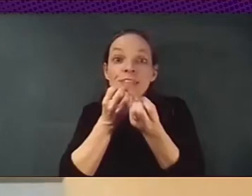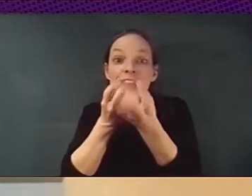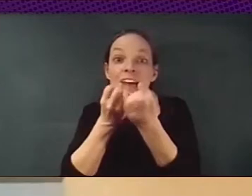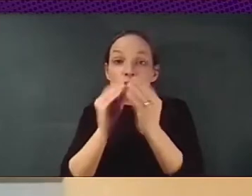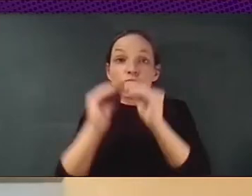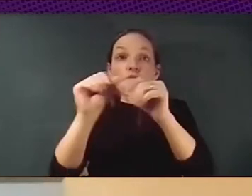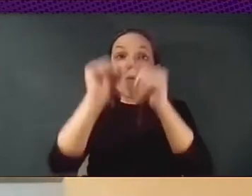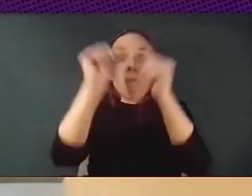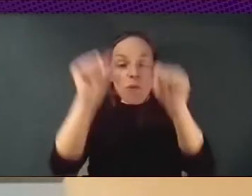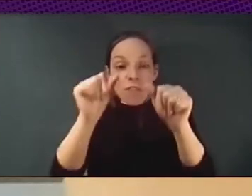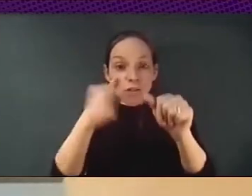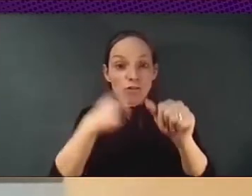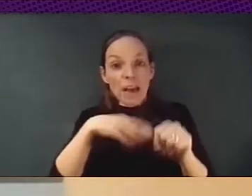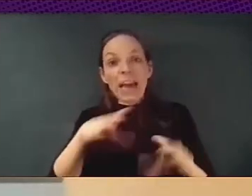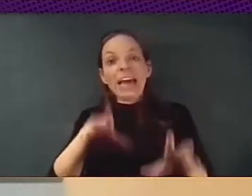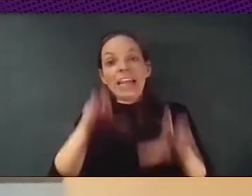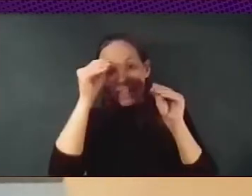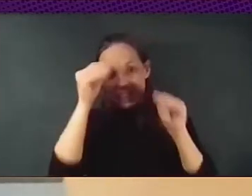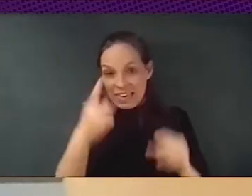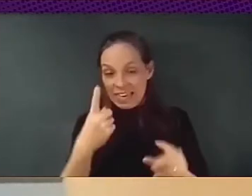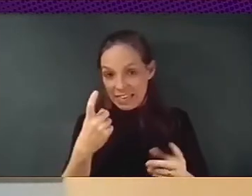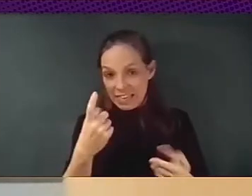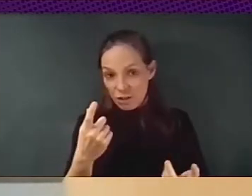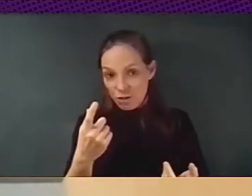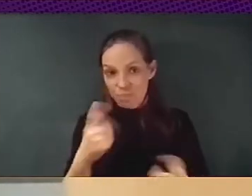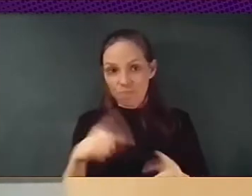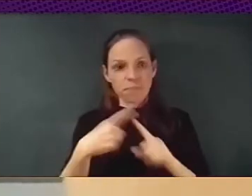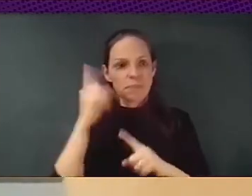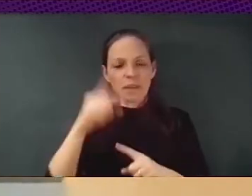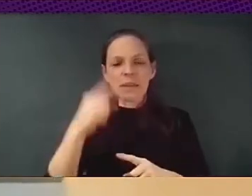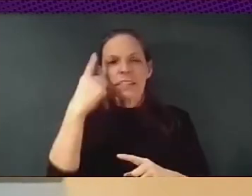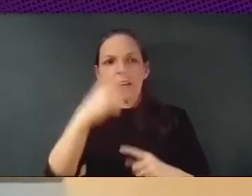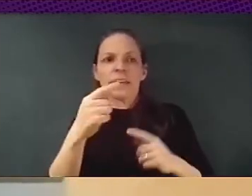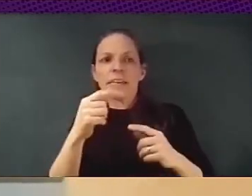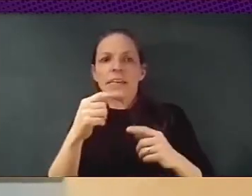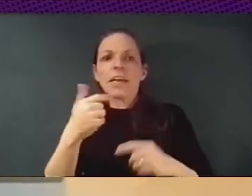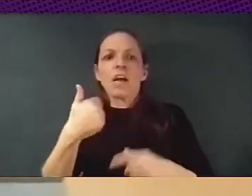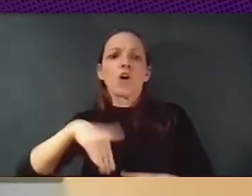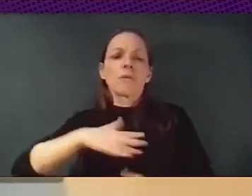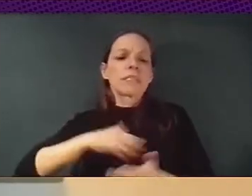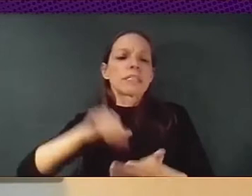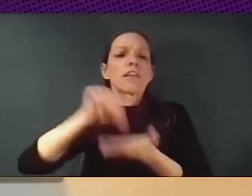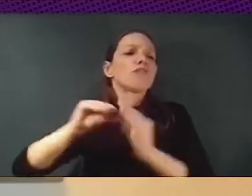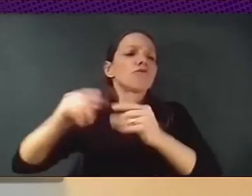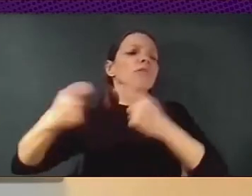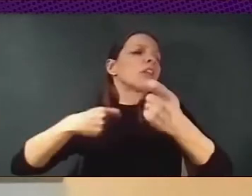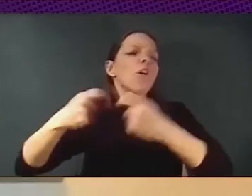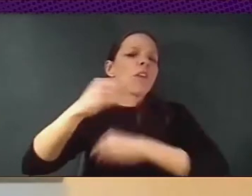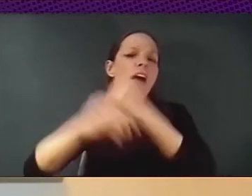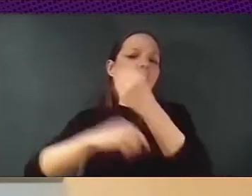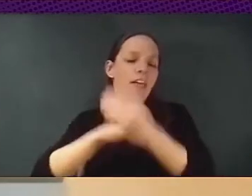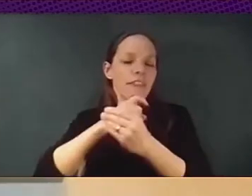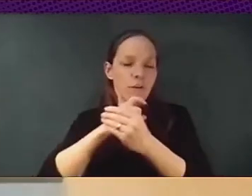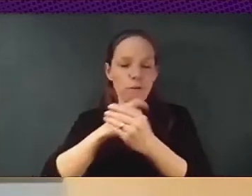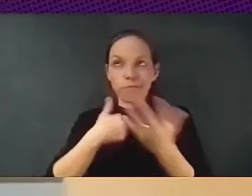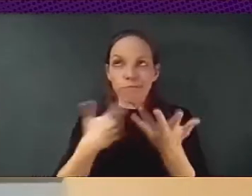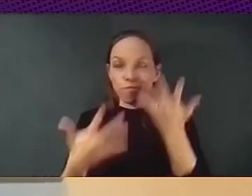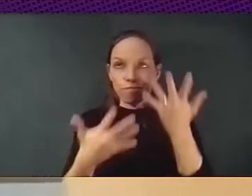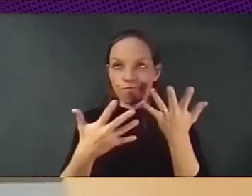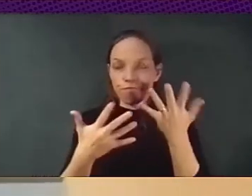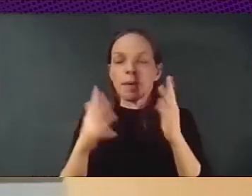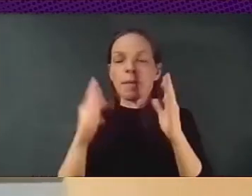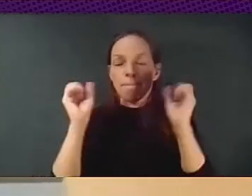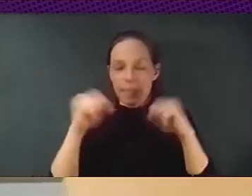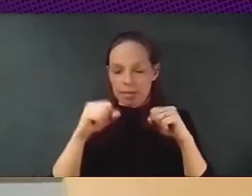our city. So in practice, what we have done with the question of data are two main things. The first thing